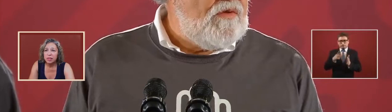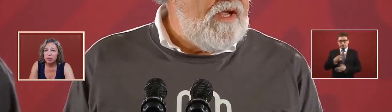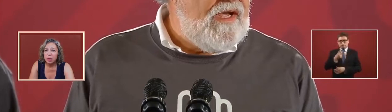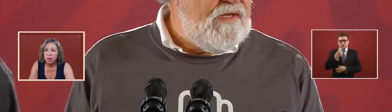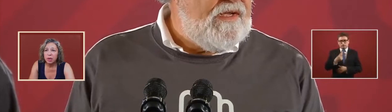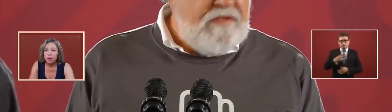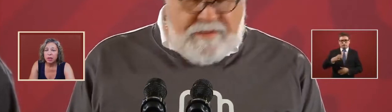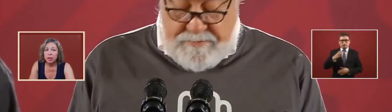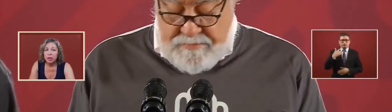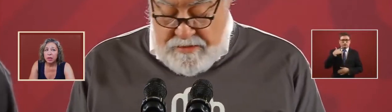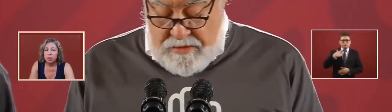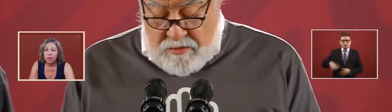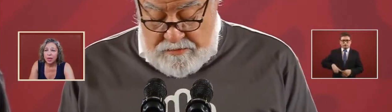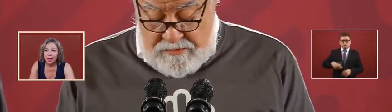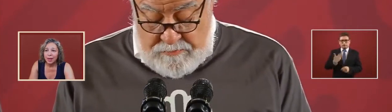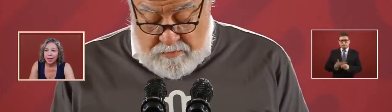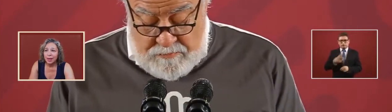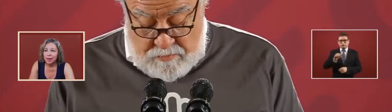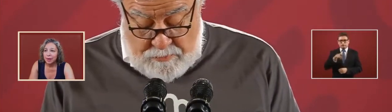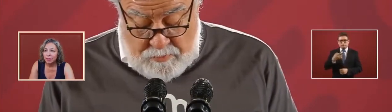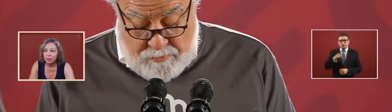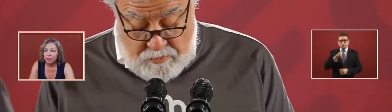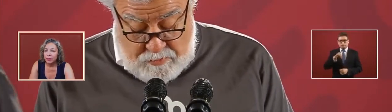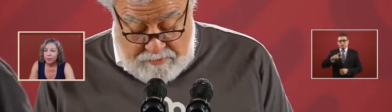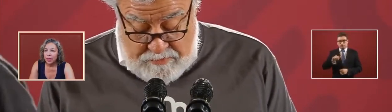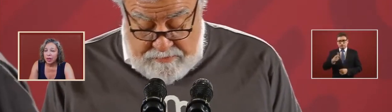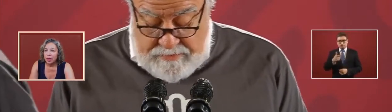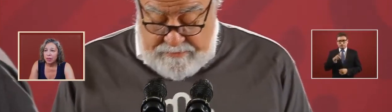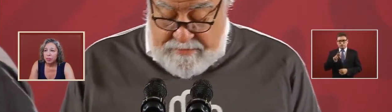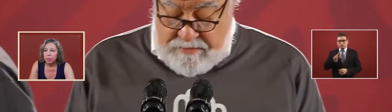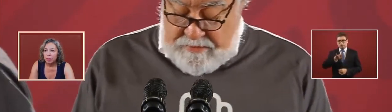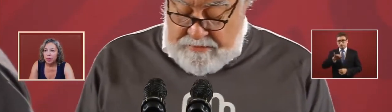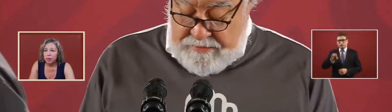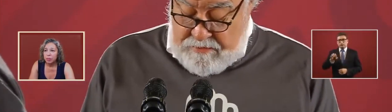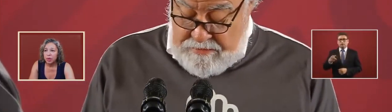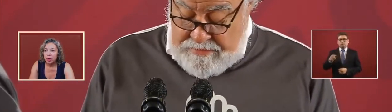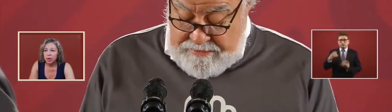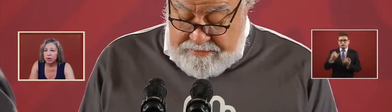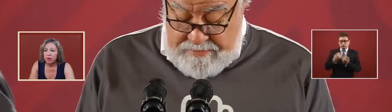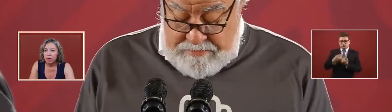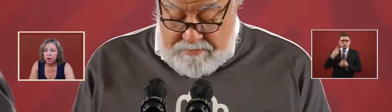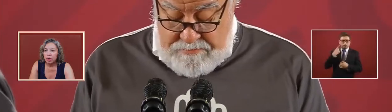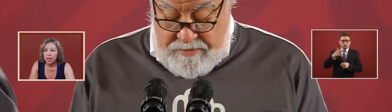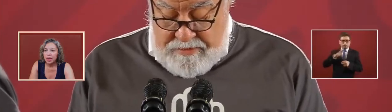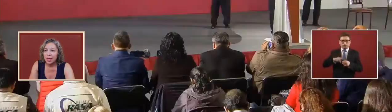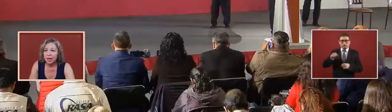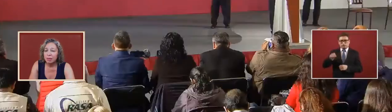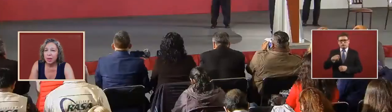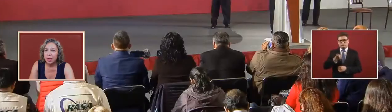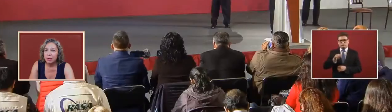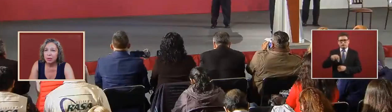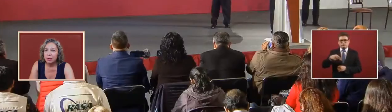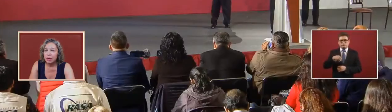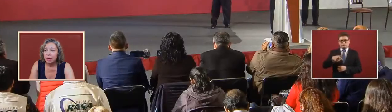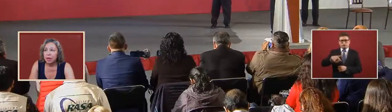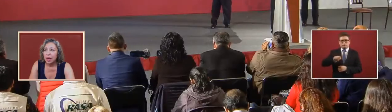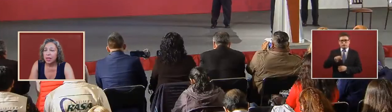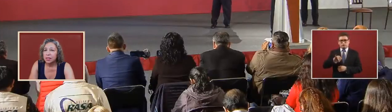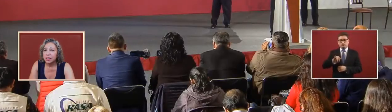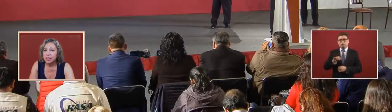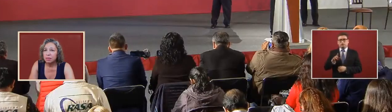meetings of work with angela guirre the procurator iñaki blanco